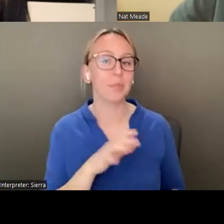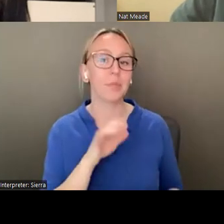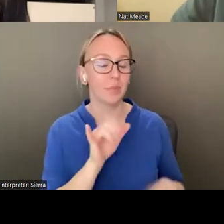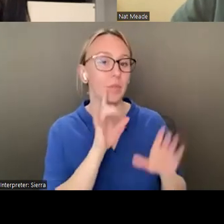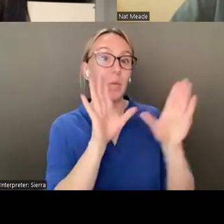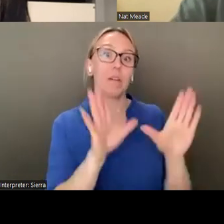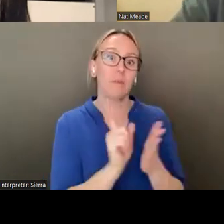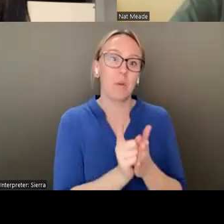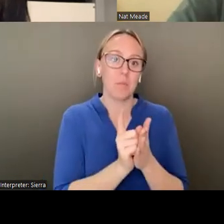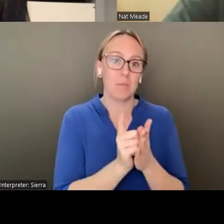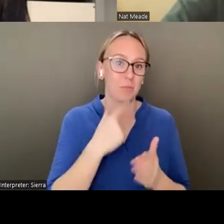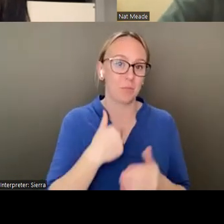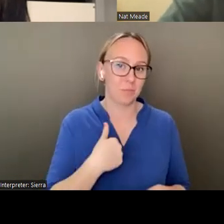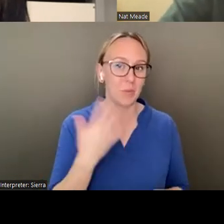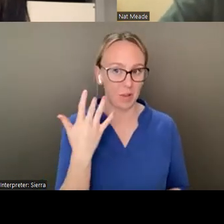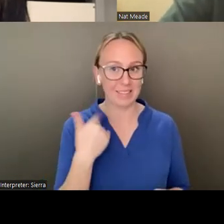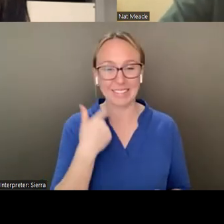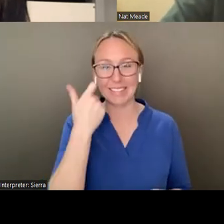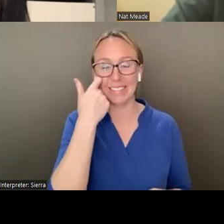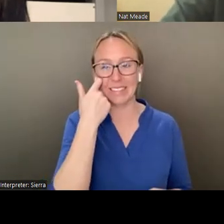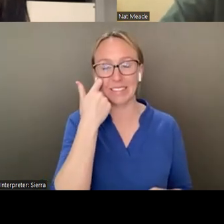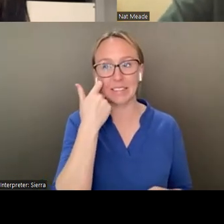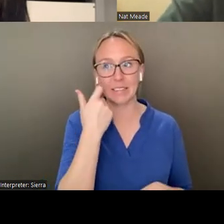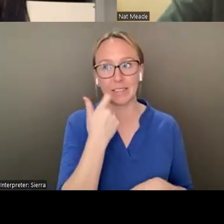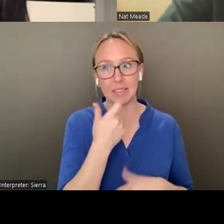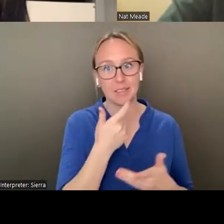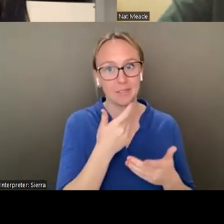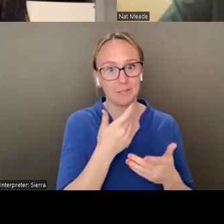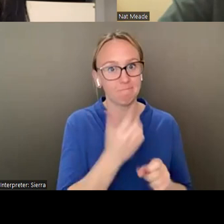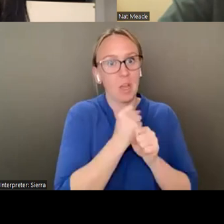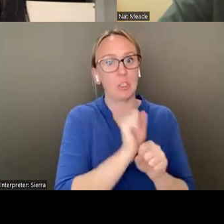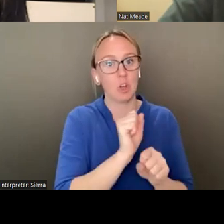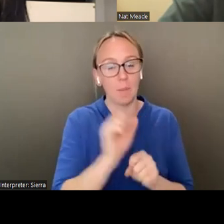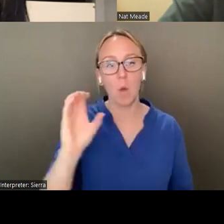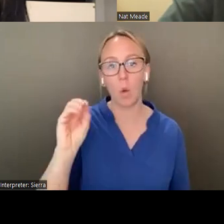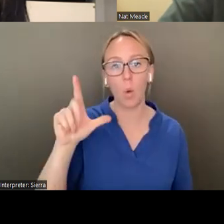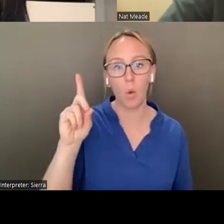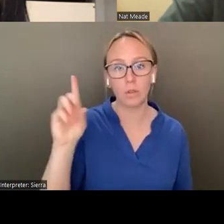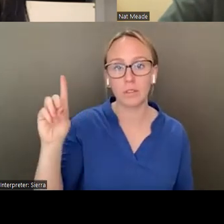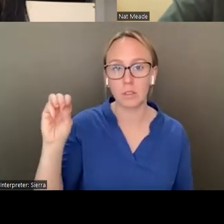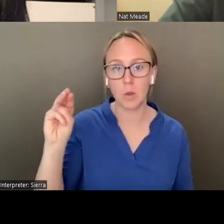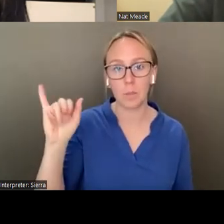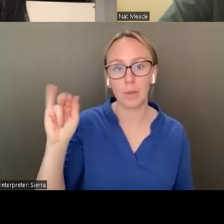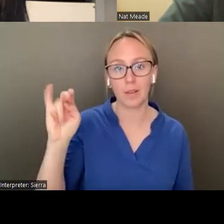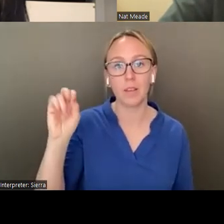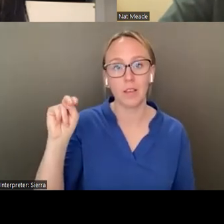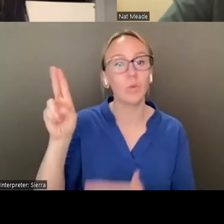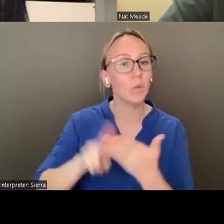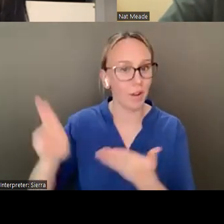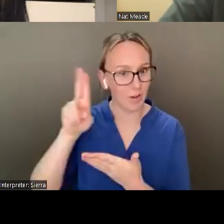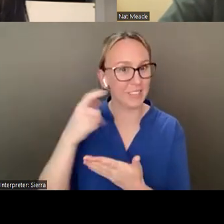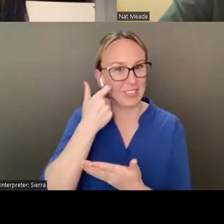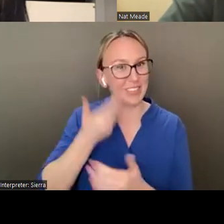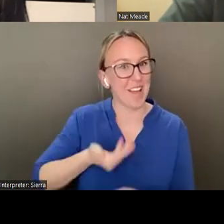moment for me because I had just gotten my job teaching at Old Dominion University, and then I got to go on a